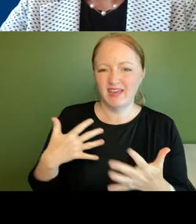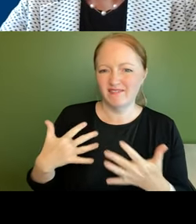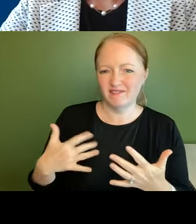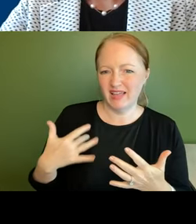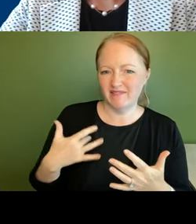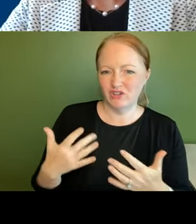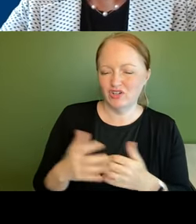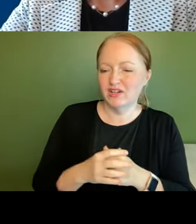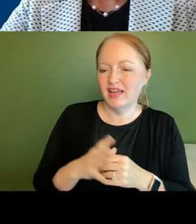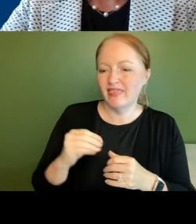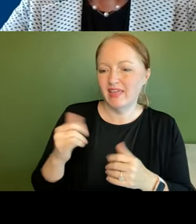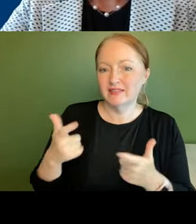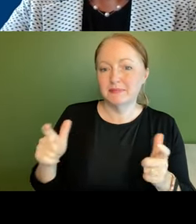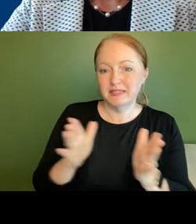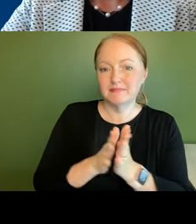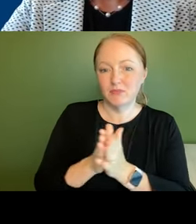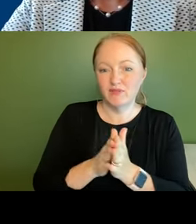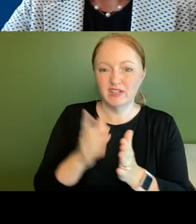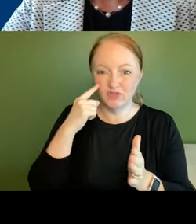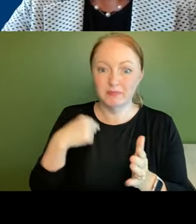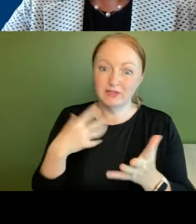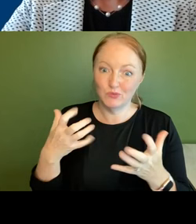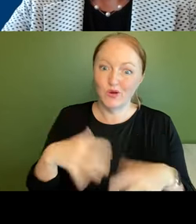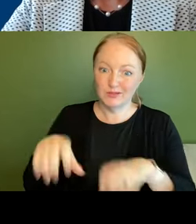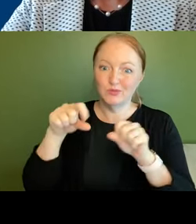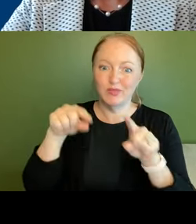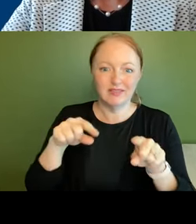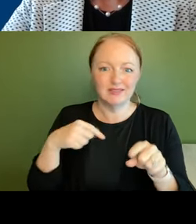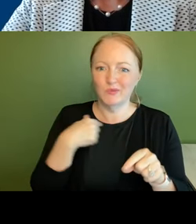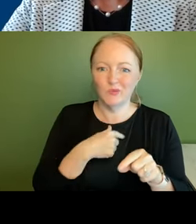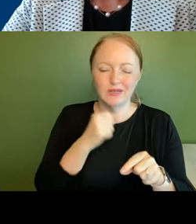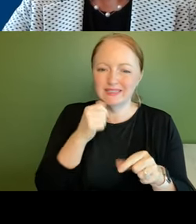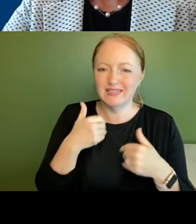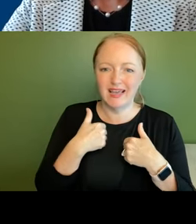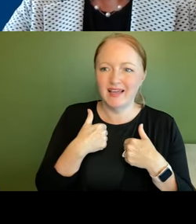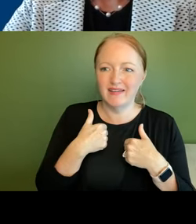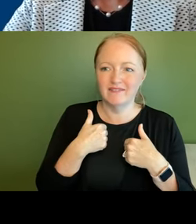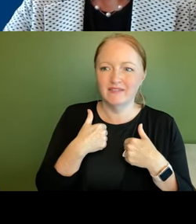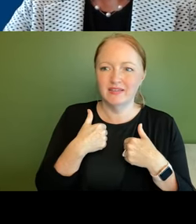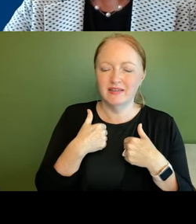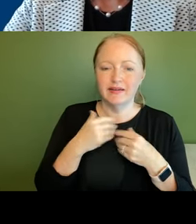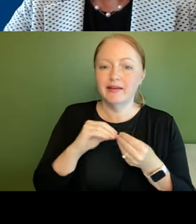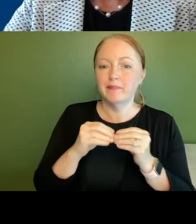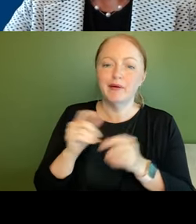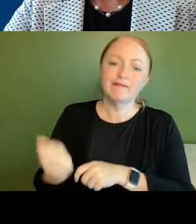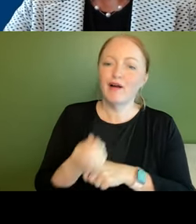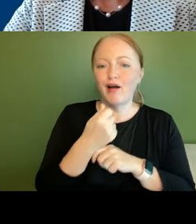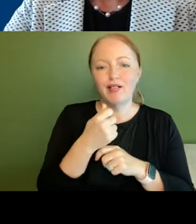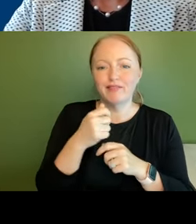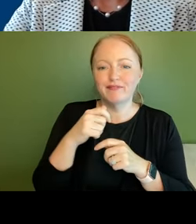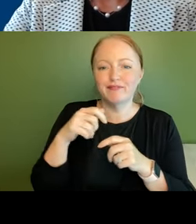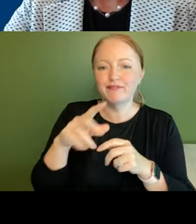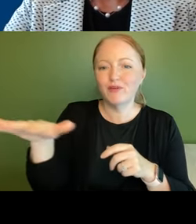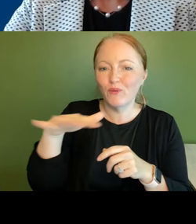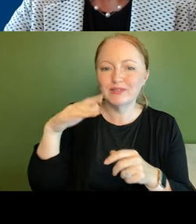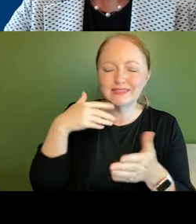and that was a big motivation for me and wanting to do this like we didn't have like got the number of golf courses nearby you know like